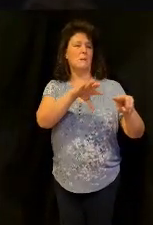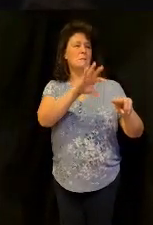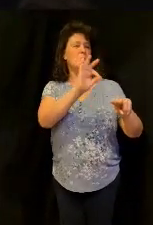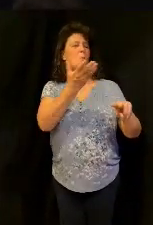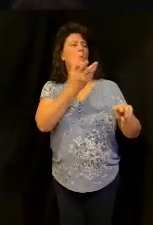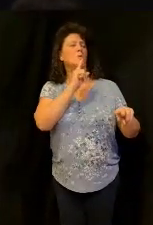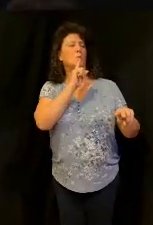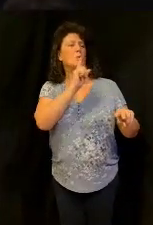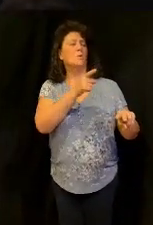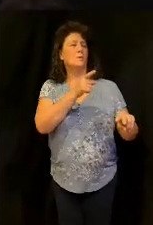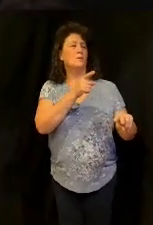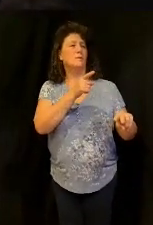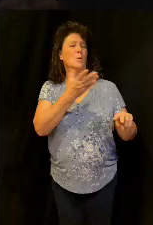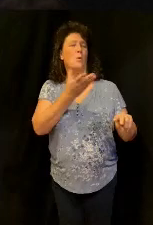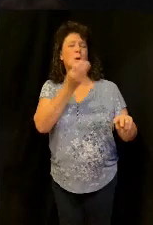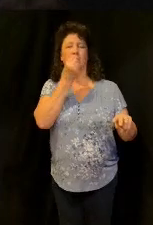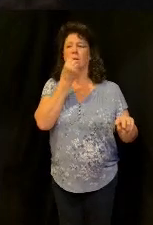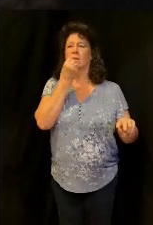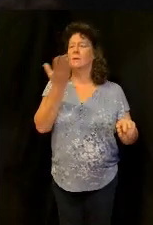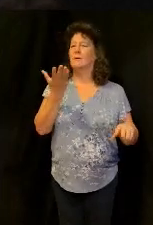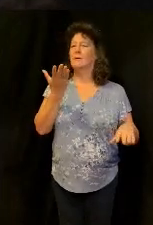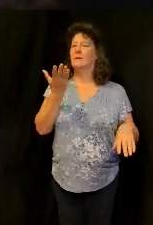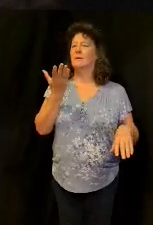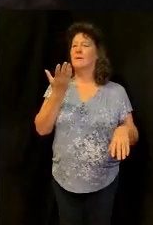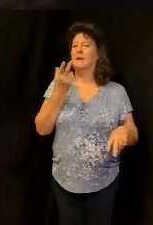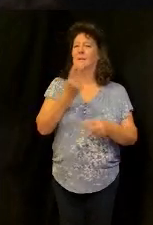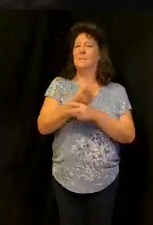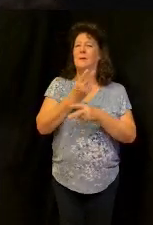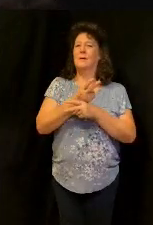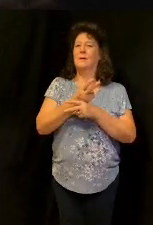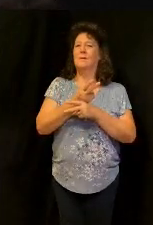and they're going to ask you what you want and they're going to keep your